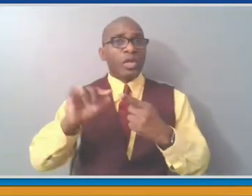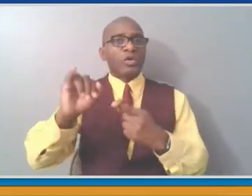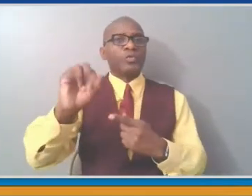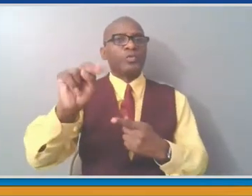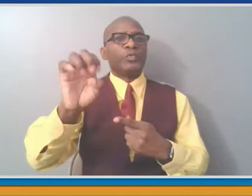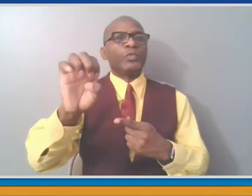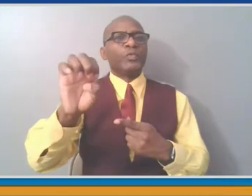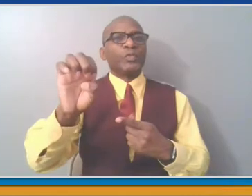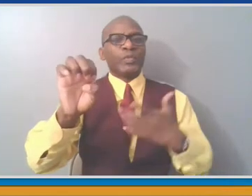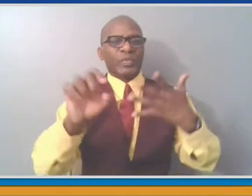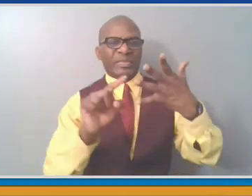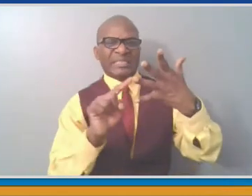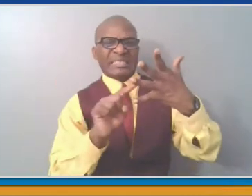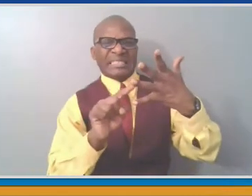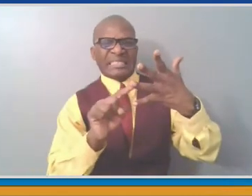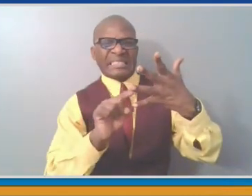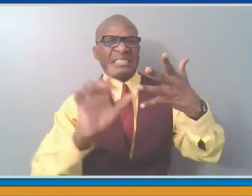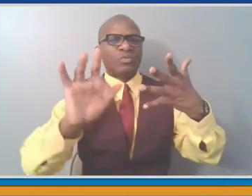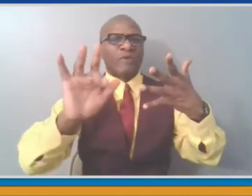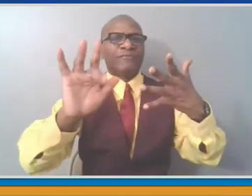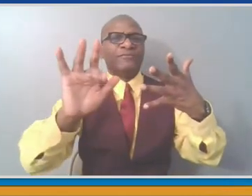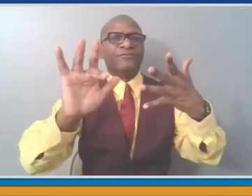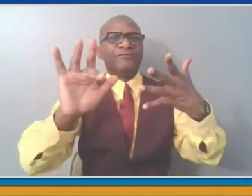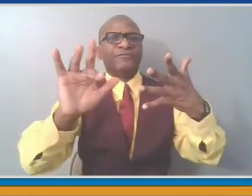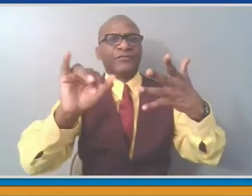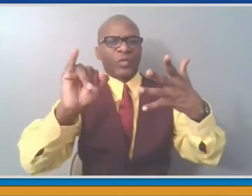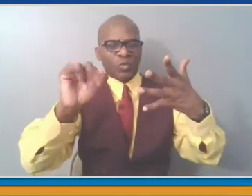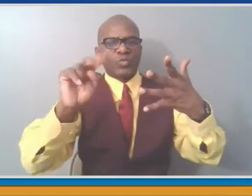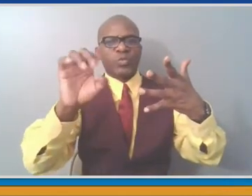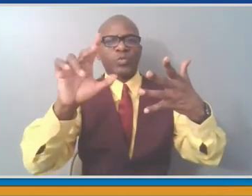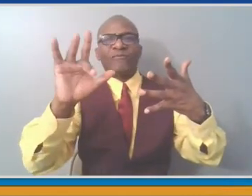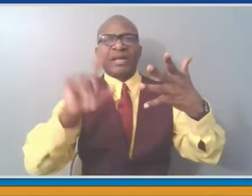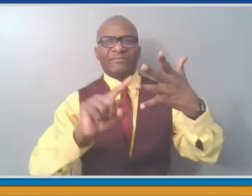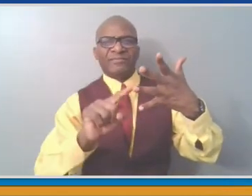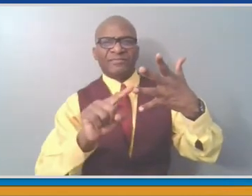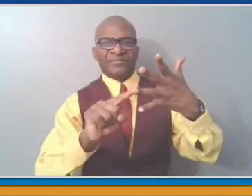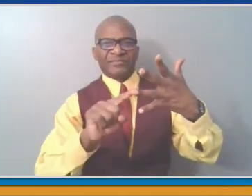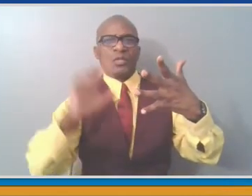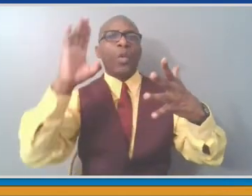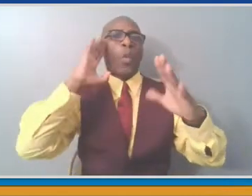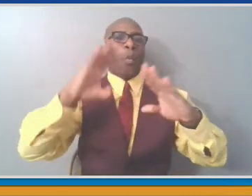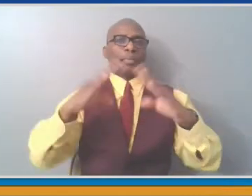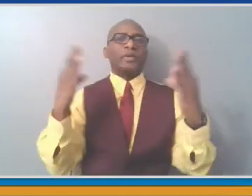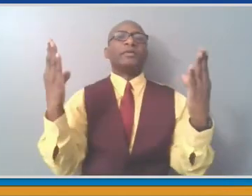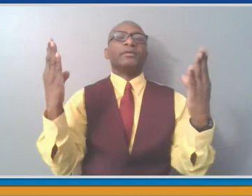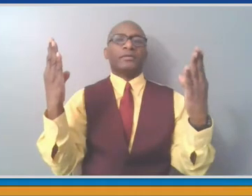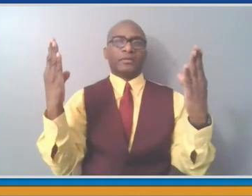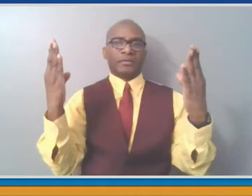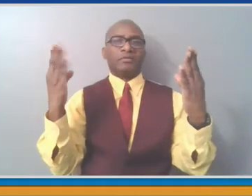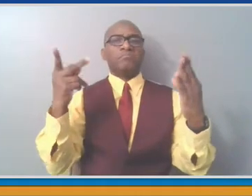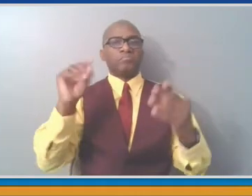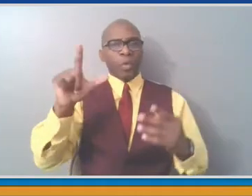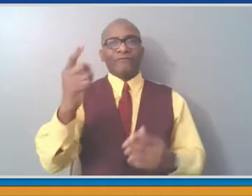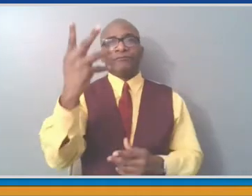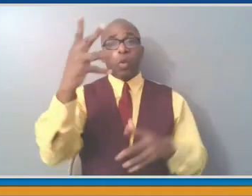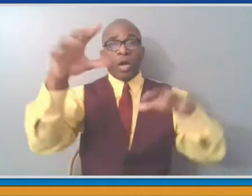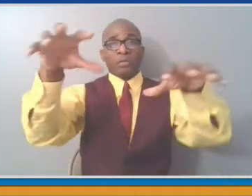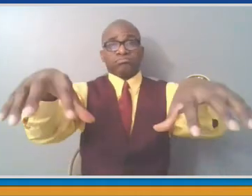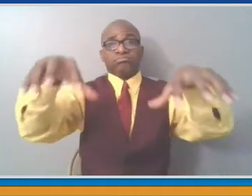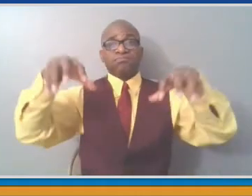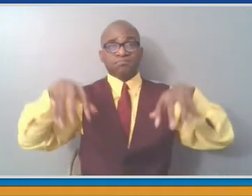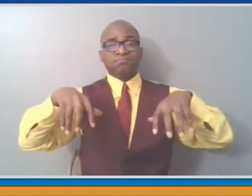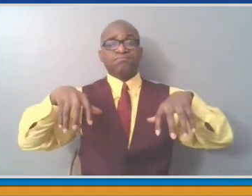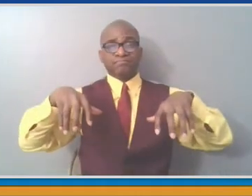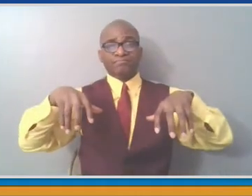over two months away. Mark it on your calendar. And then the Playland Pool, which is the fifth of our pools, has been closed for reconstruction.